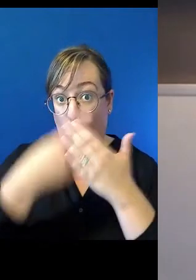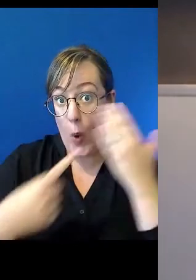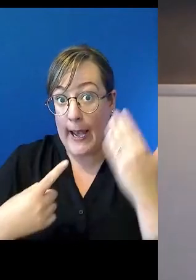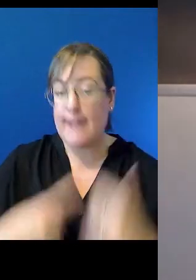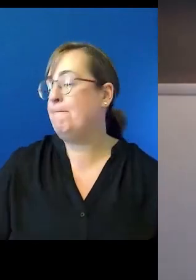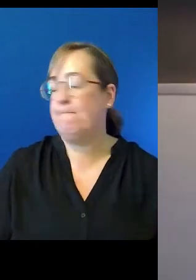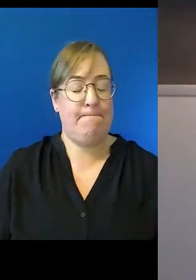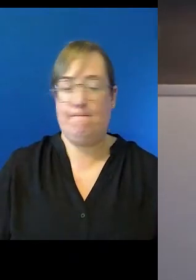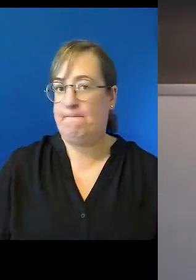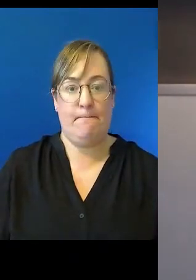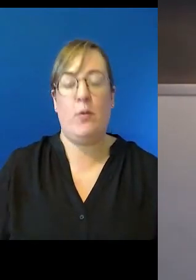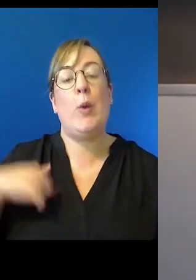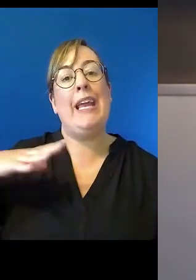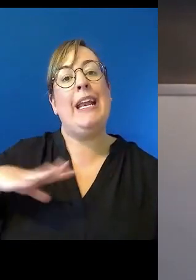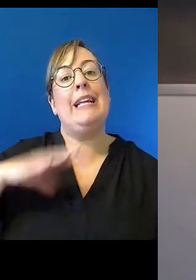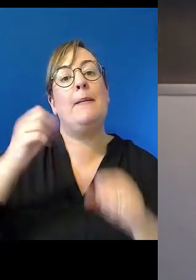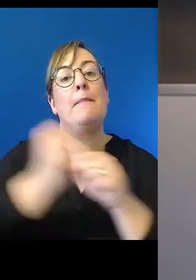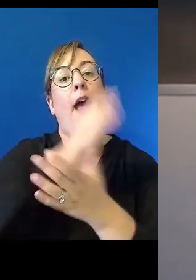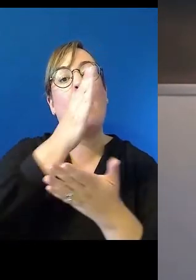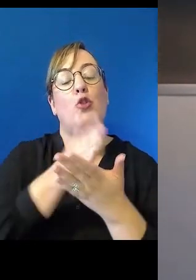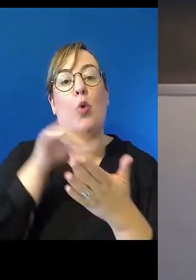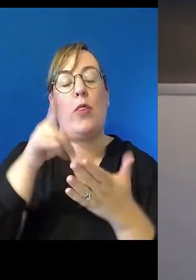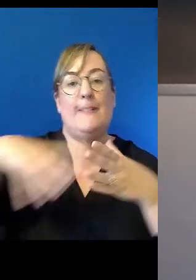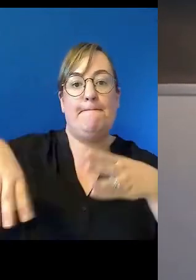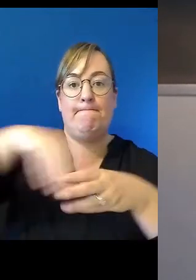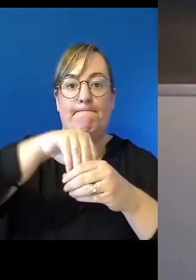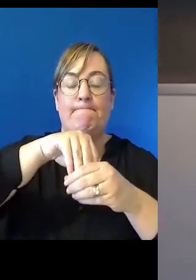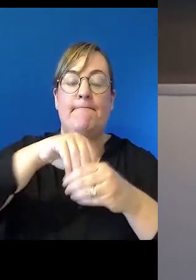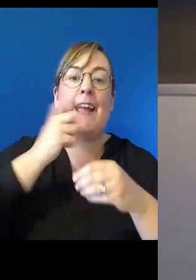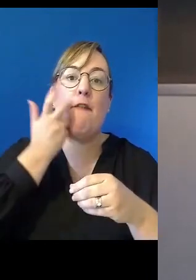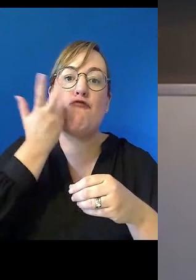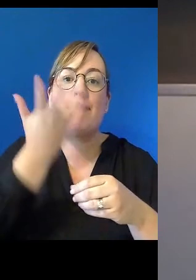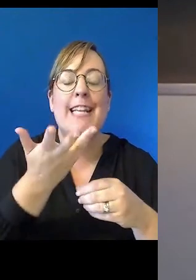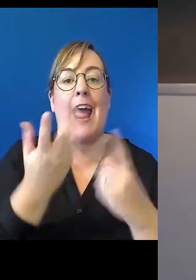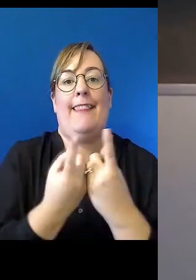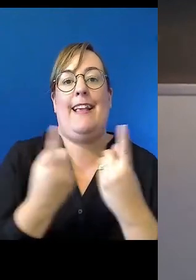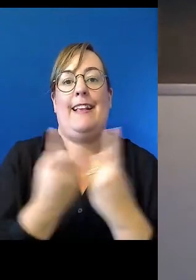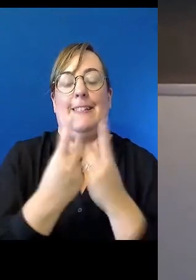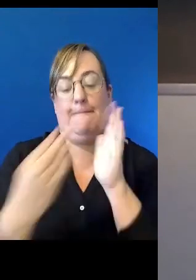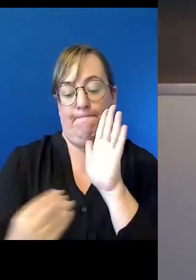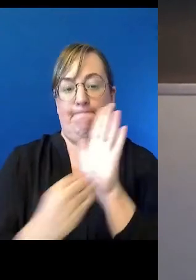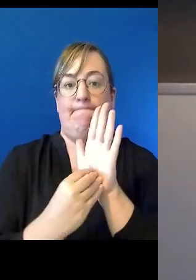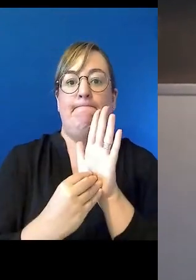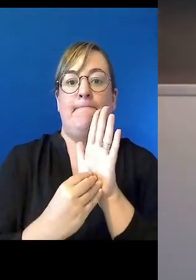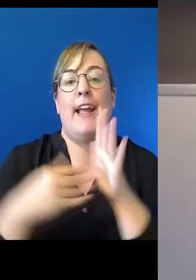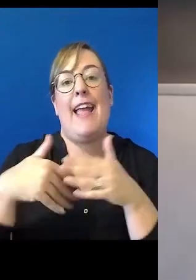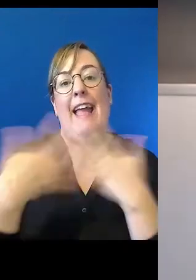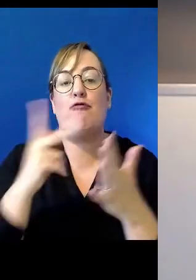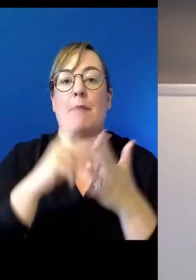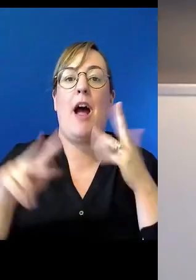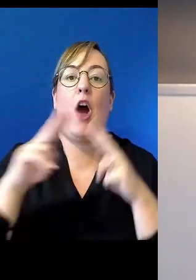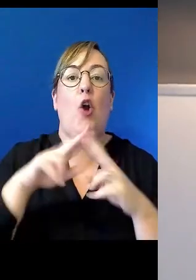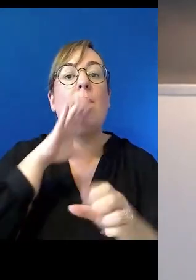what we need to do is ensure that this is embedded in the daily thinking of governments, in every aspect of government decision-making.